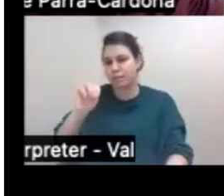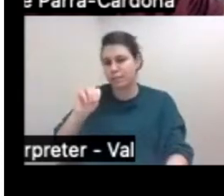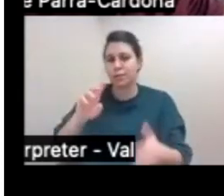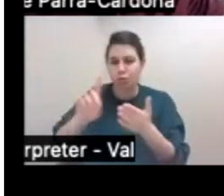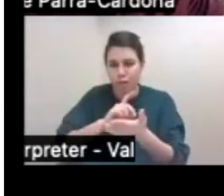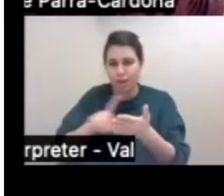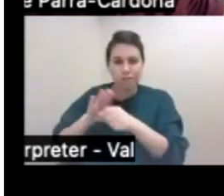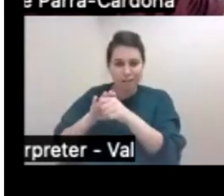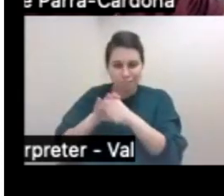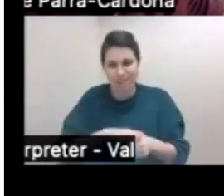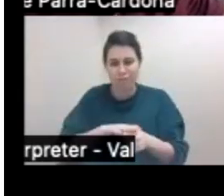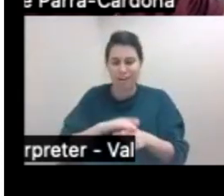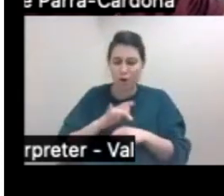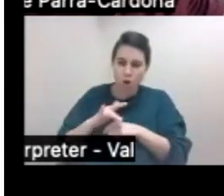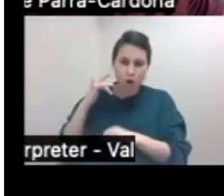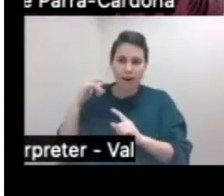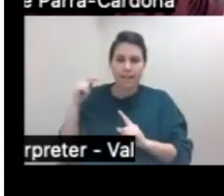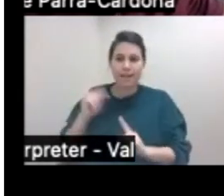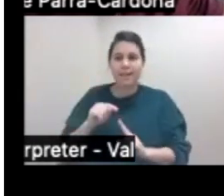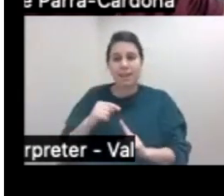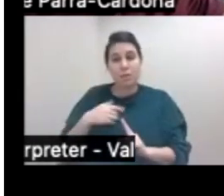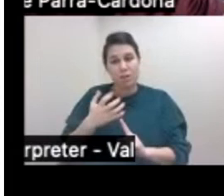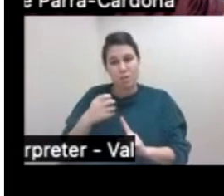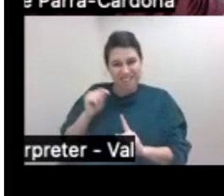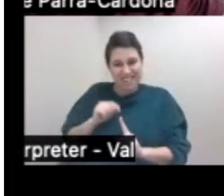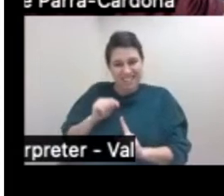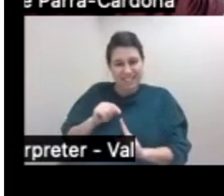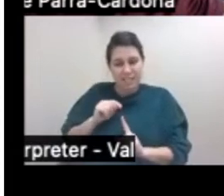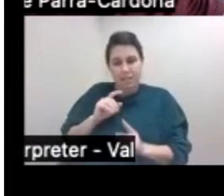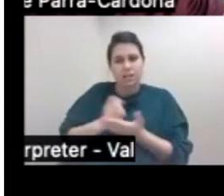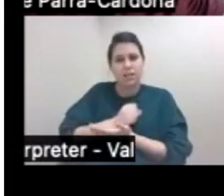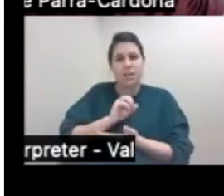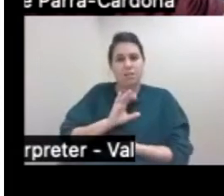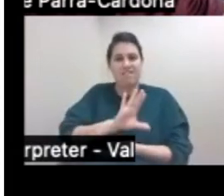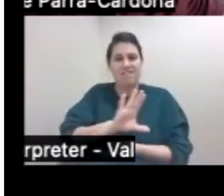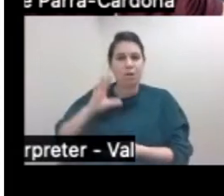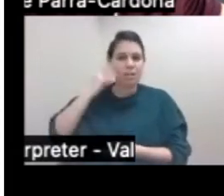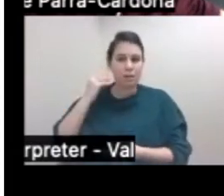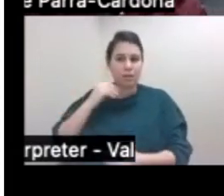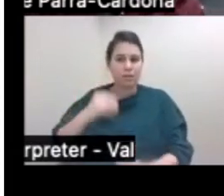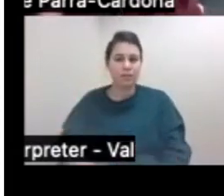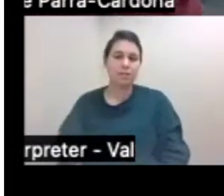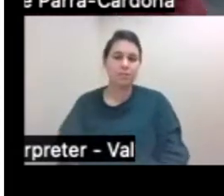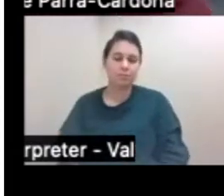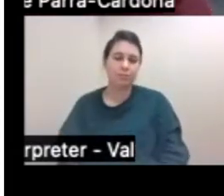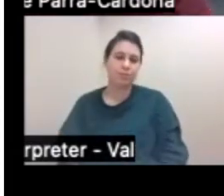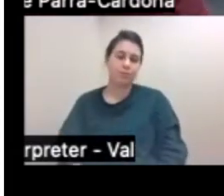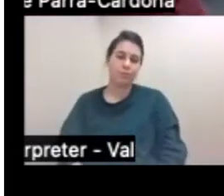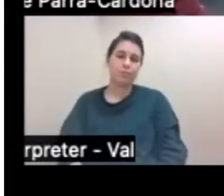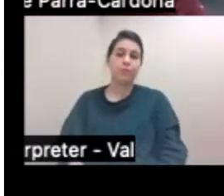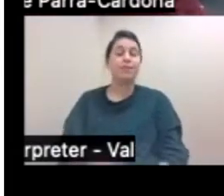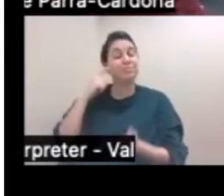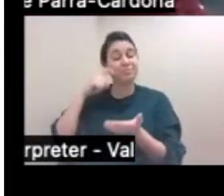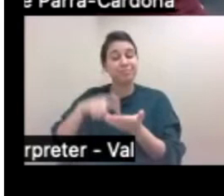oppression to make sure that we got to the core of experiences that families were living. And we start to see new themes,